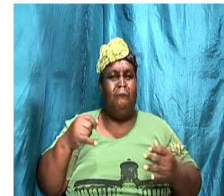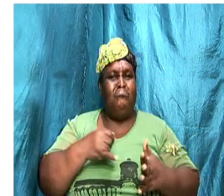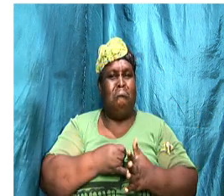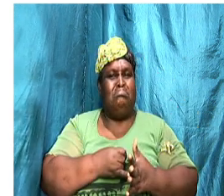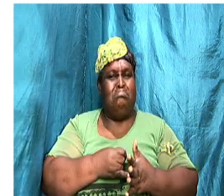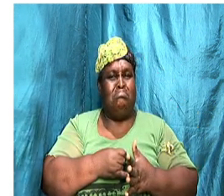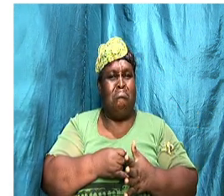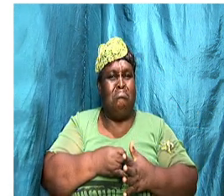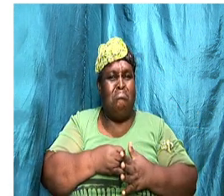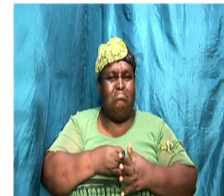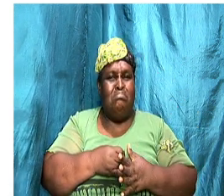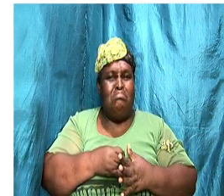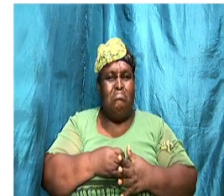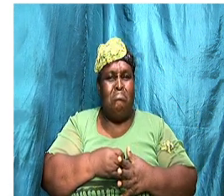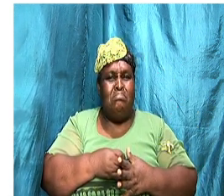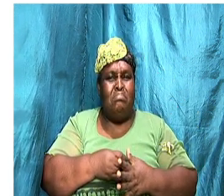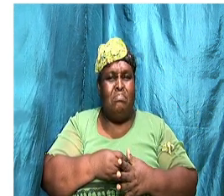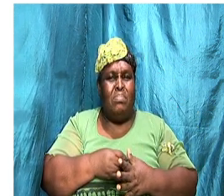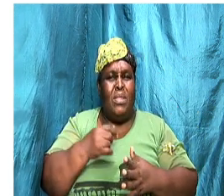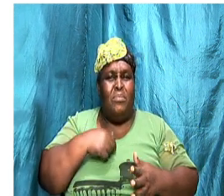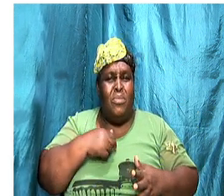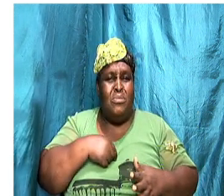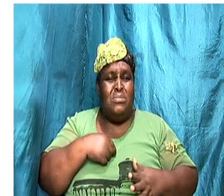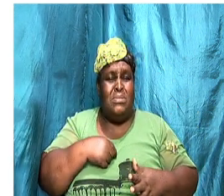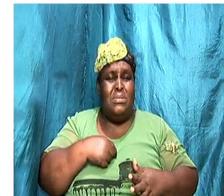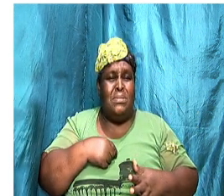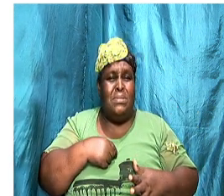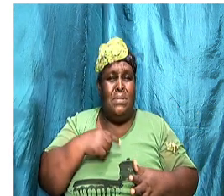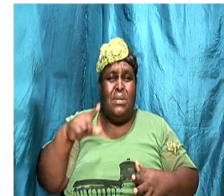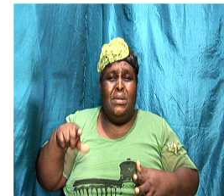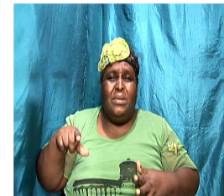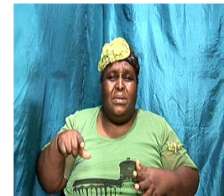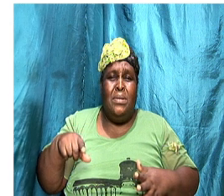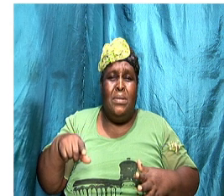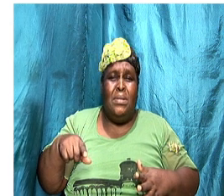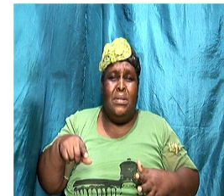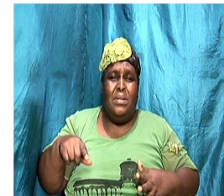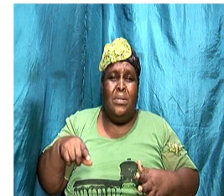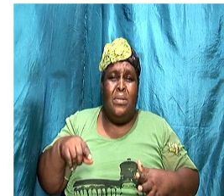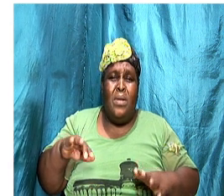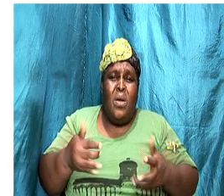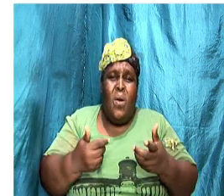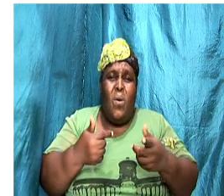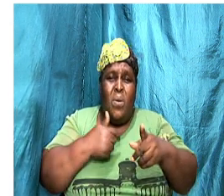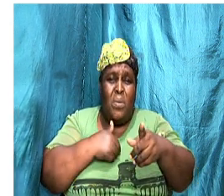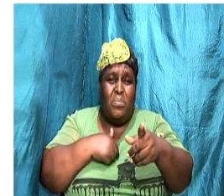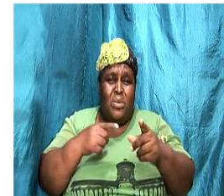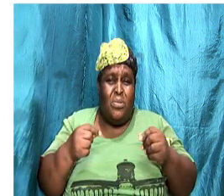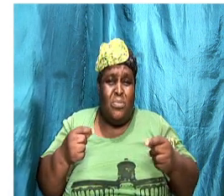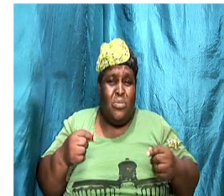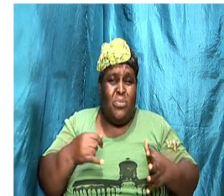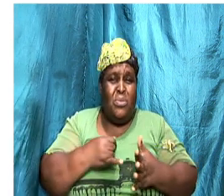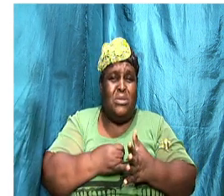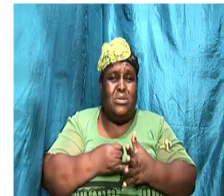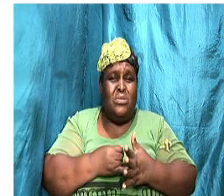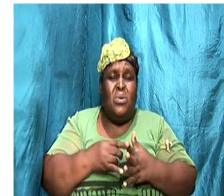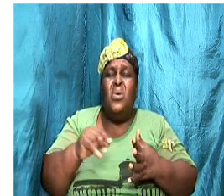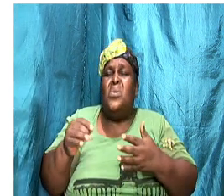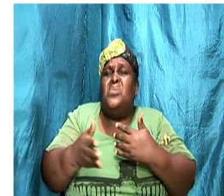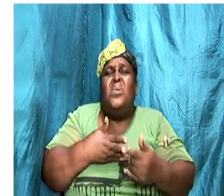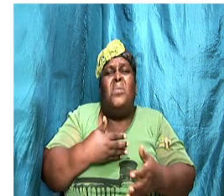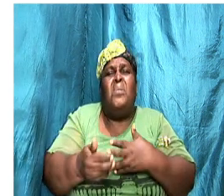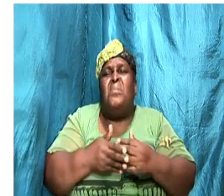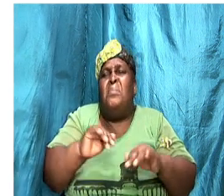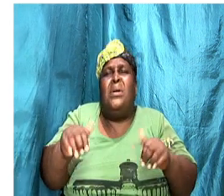but then of later have to be wondering how is it that I am doing it look here it no matter how